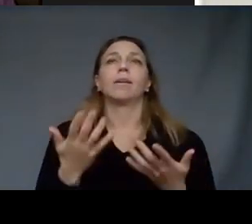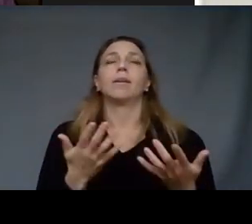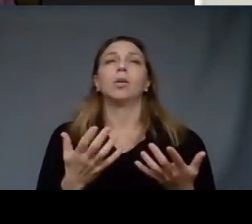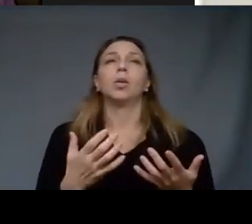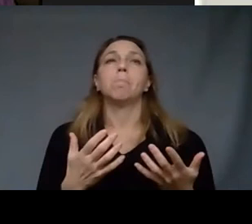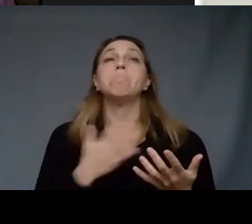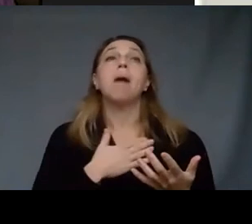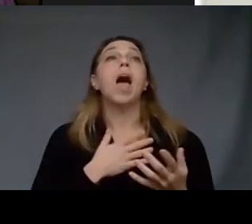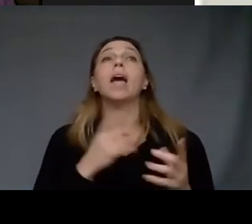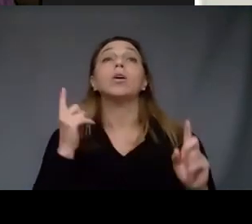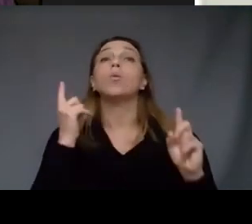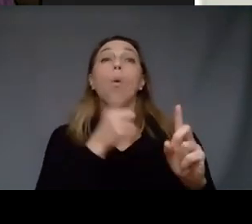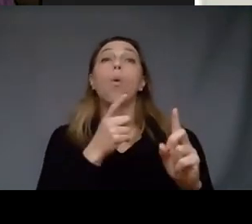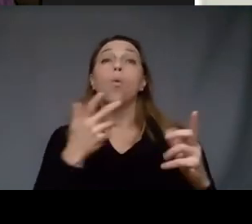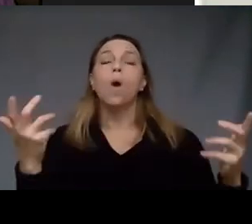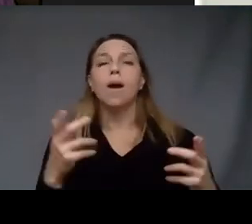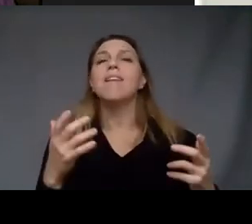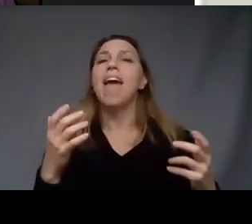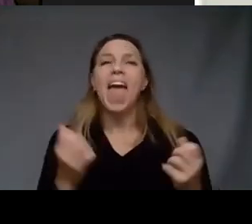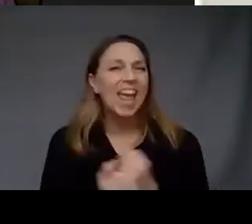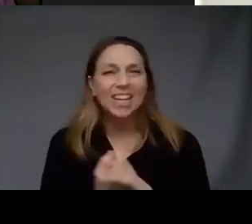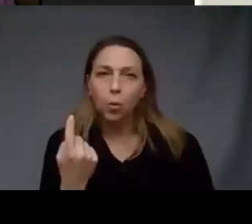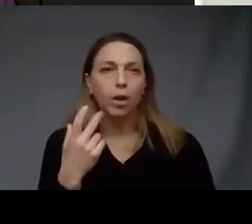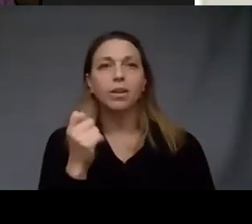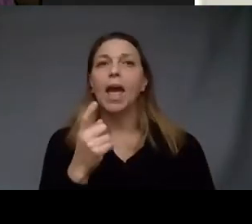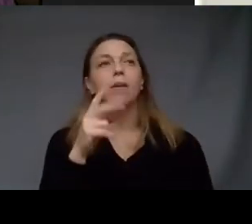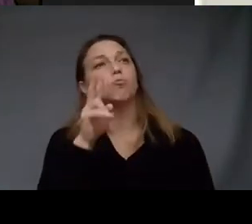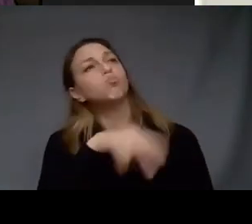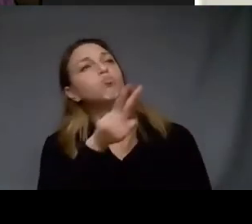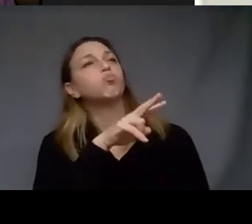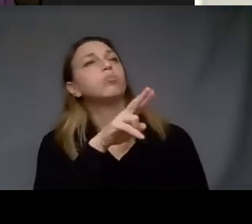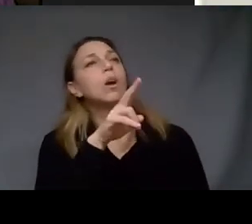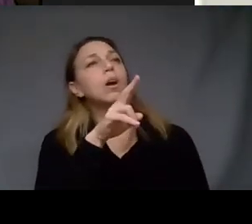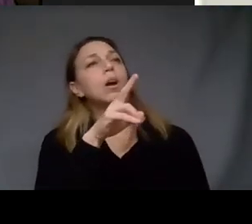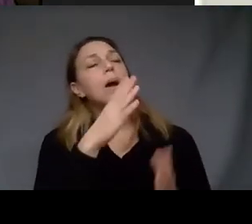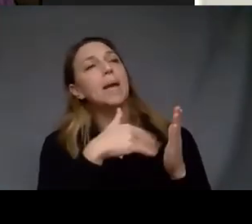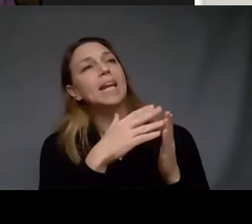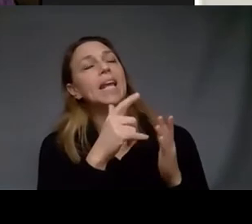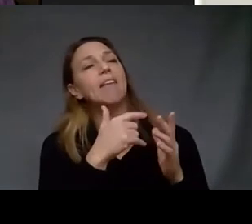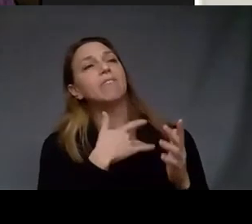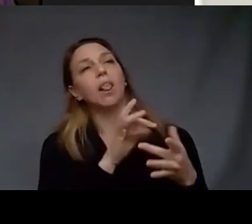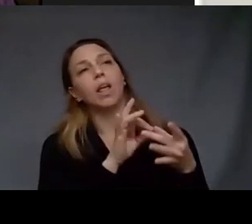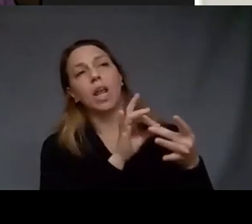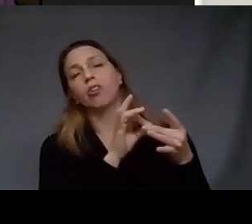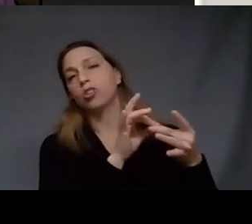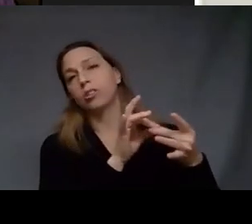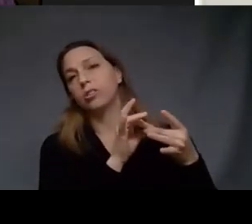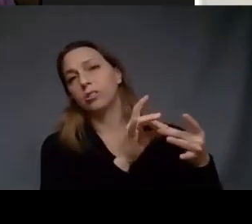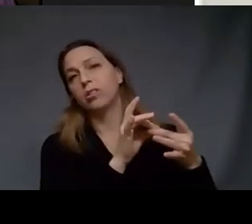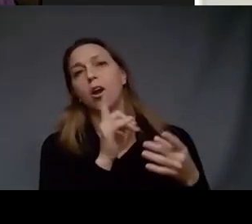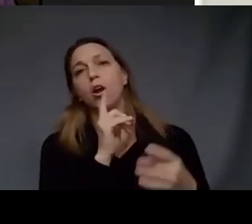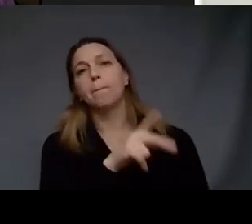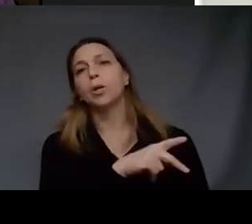is that anyone will walk up to any one of these paintings and just connect on a very personal